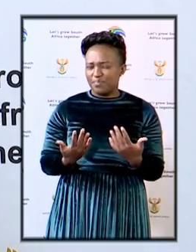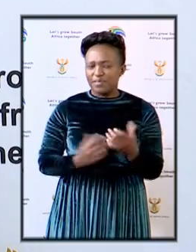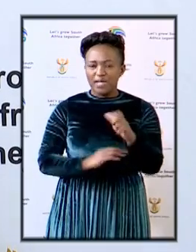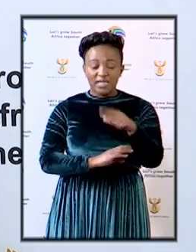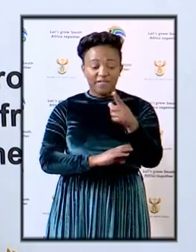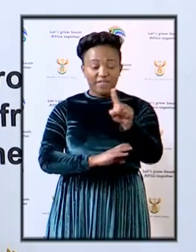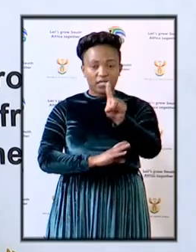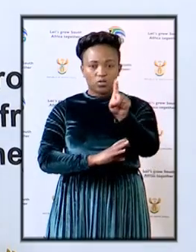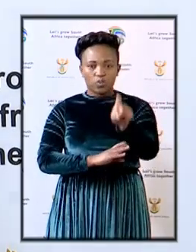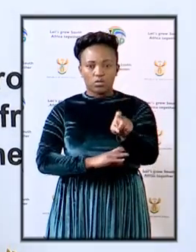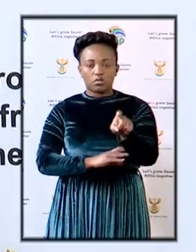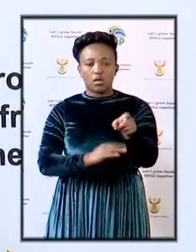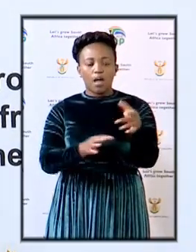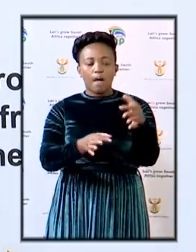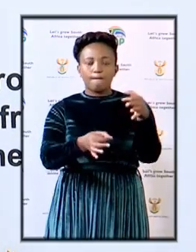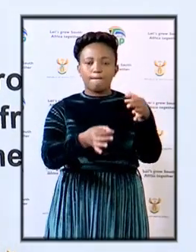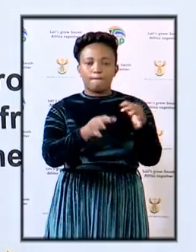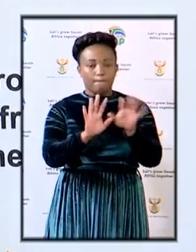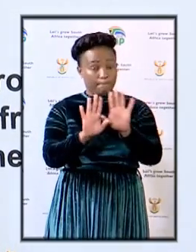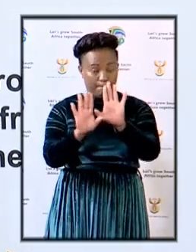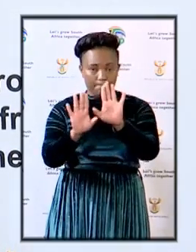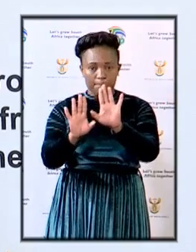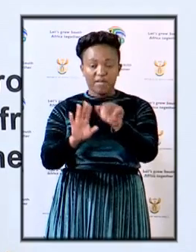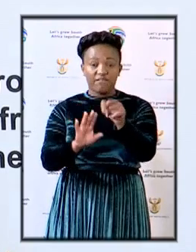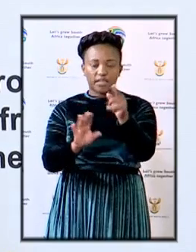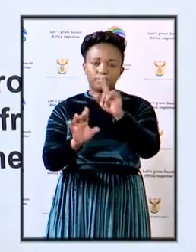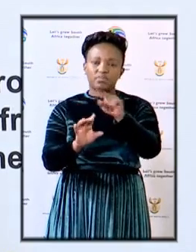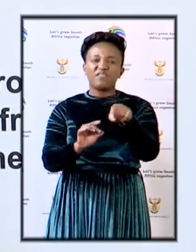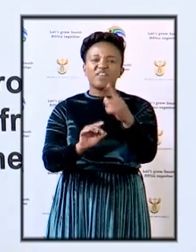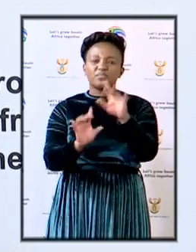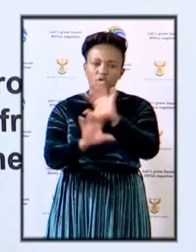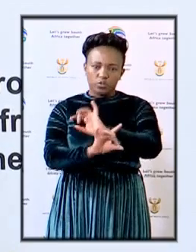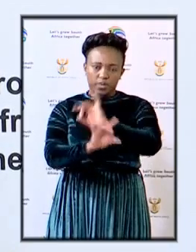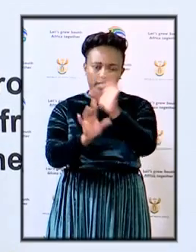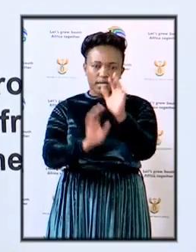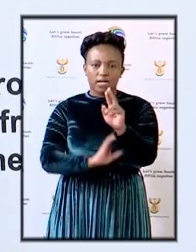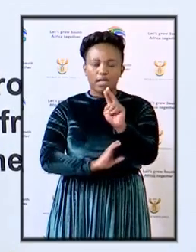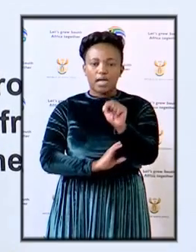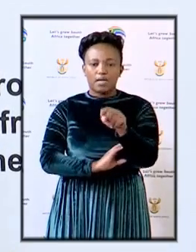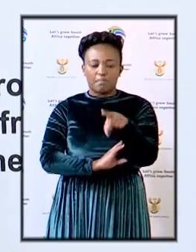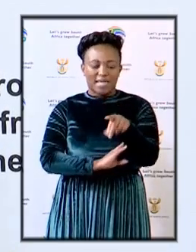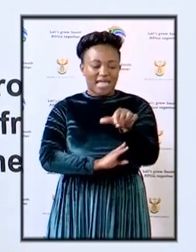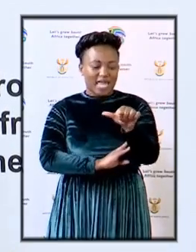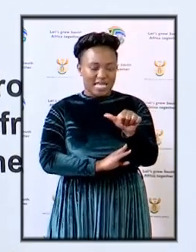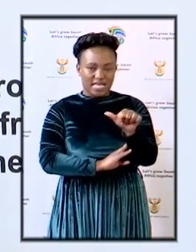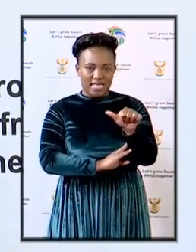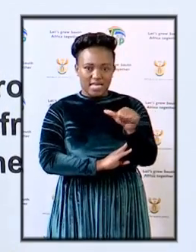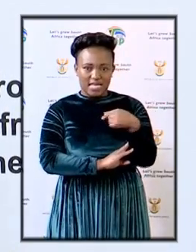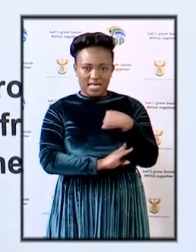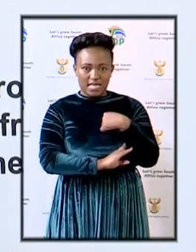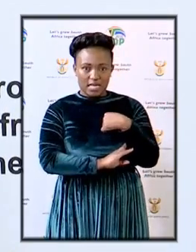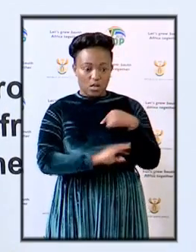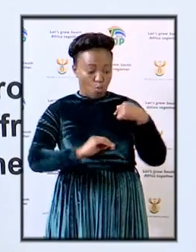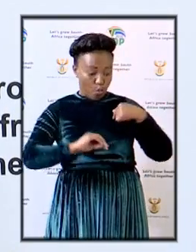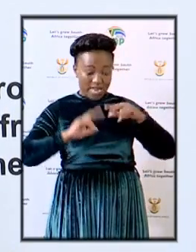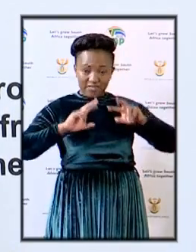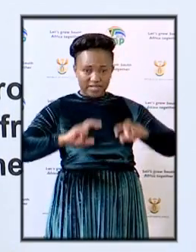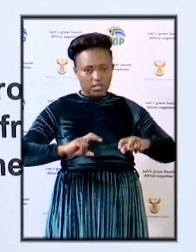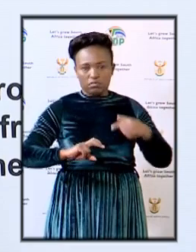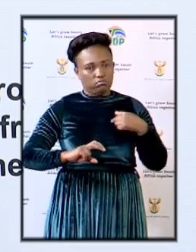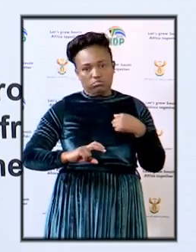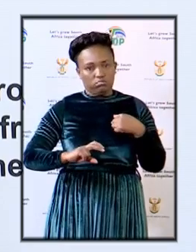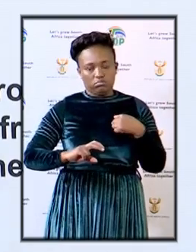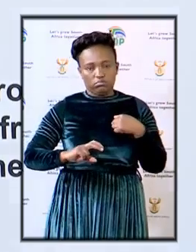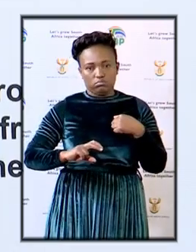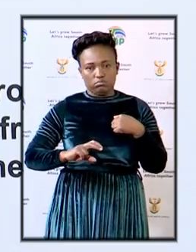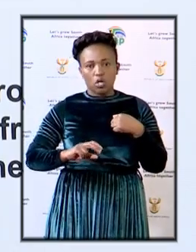so the first question about political well firstly let me make it clear that you know the NPA does not investigate is not investigating this matter